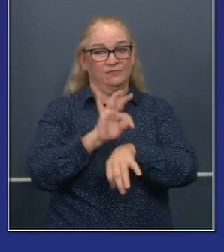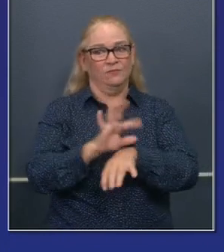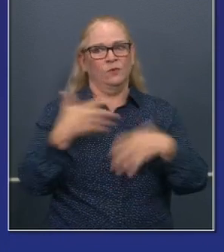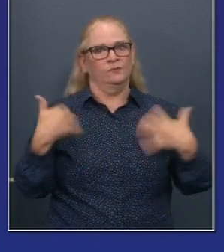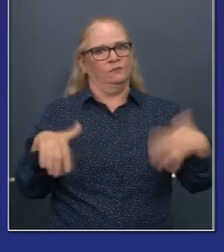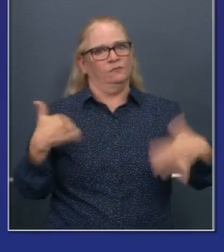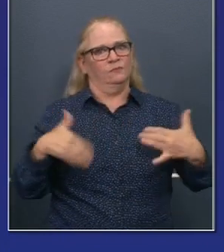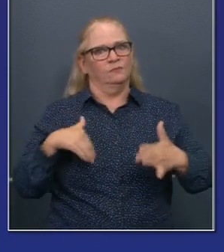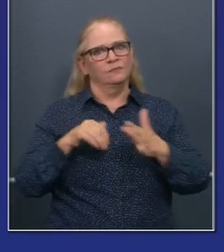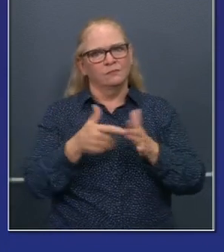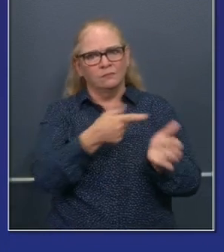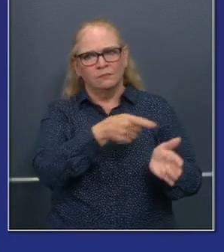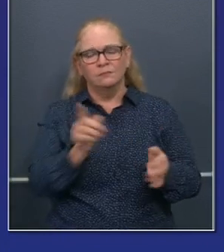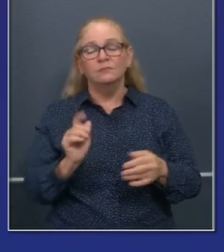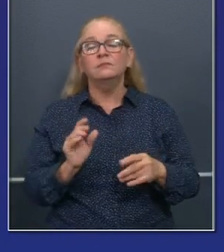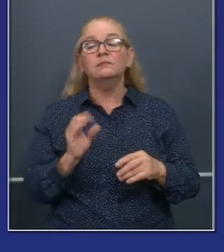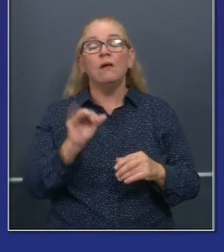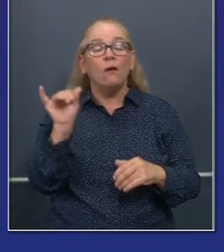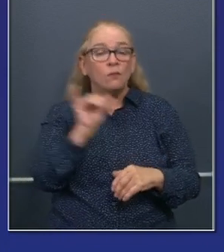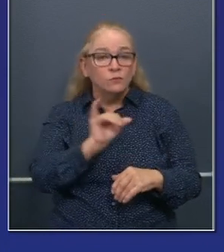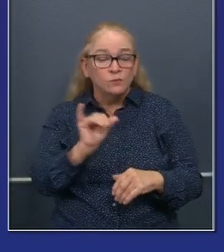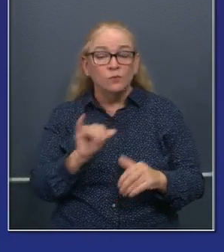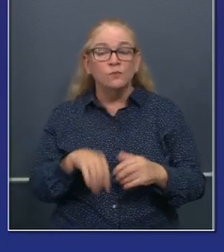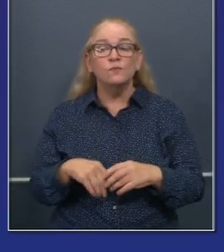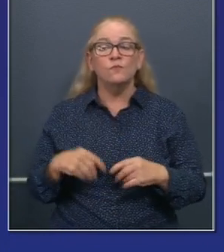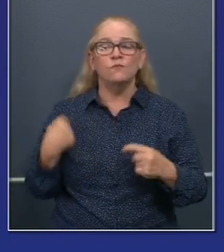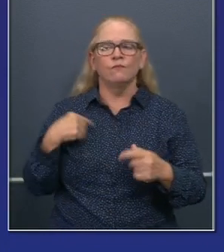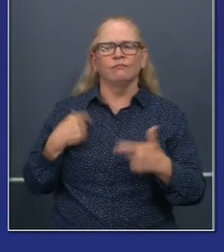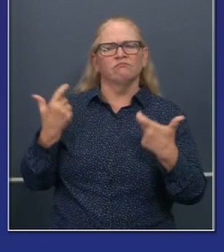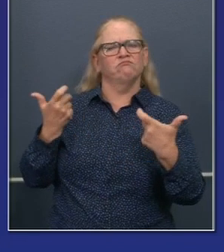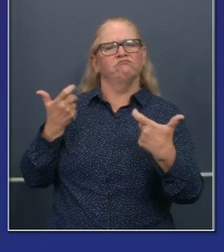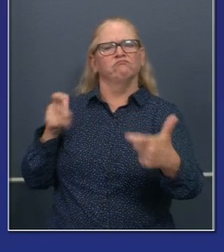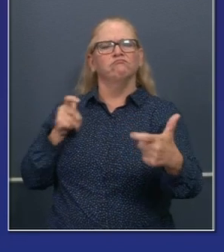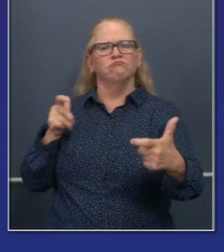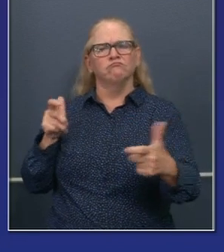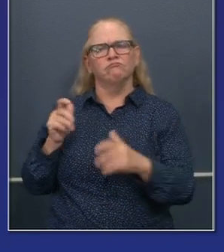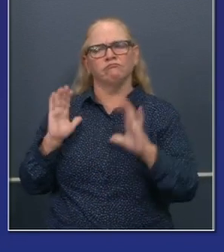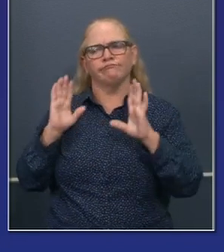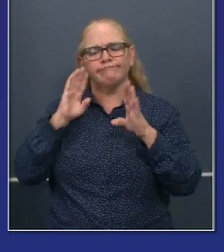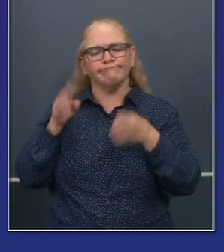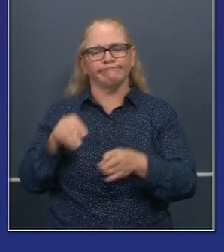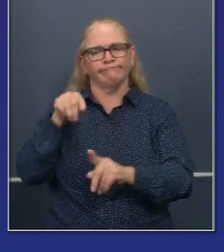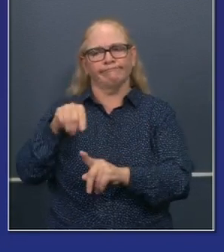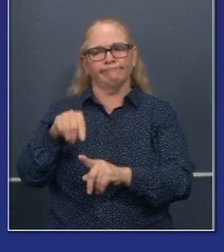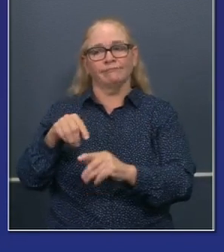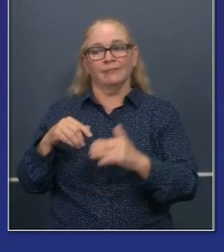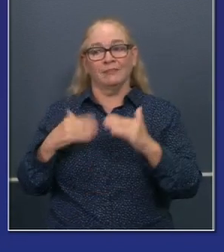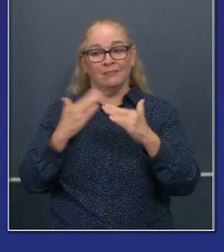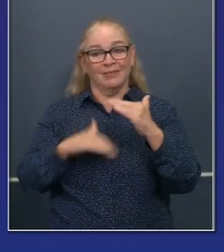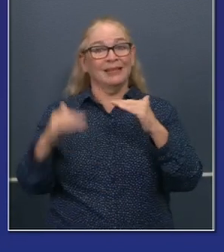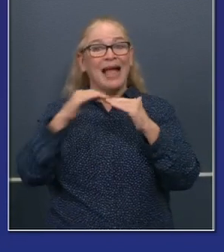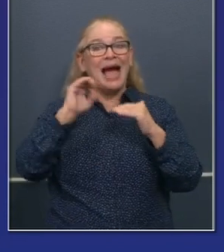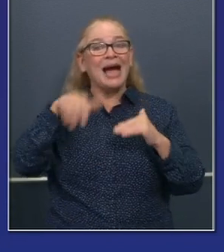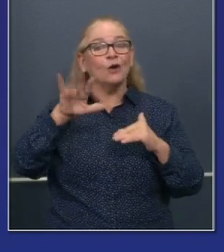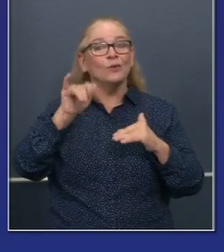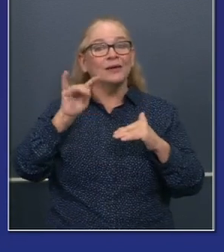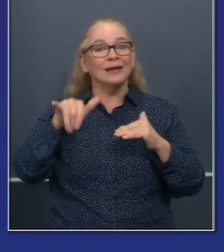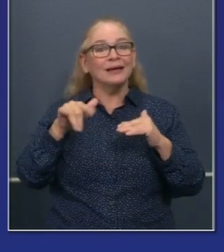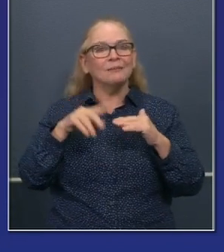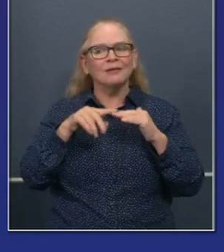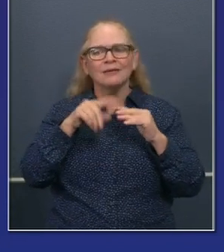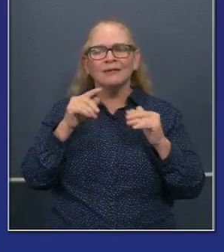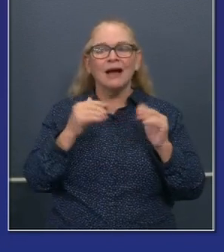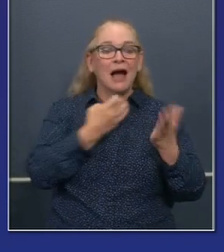inclusion. And we have a big thrust as it relates to equity, a big thrust as it relates to economic